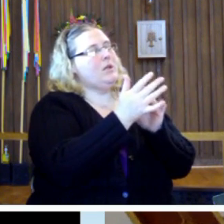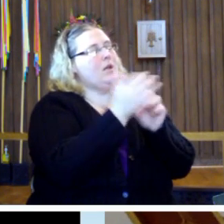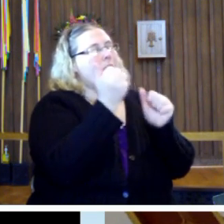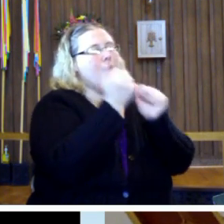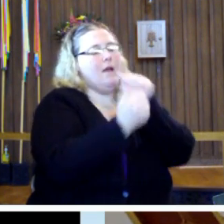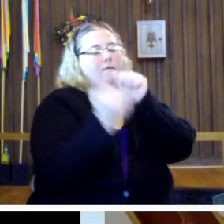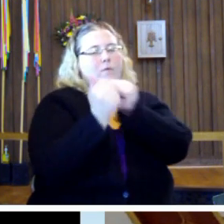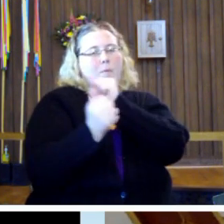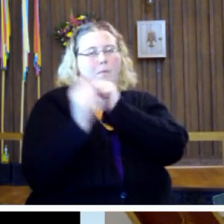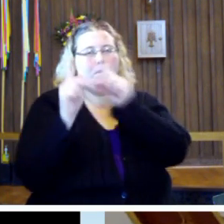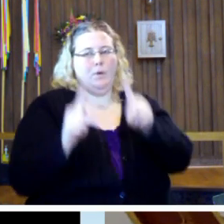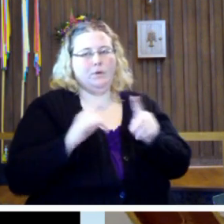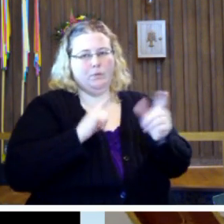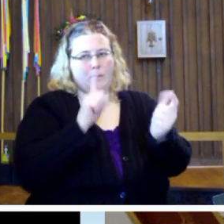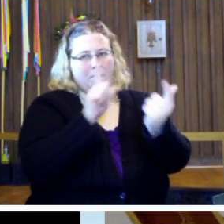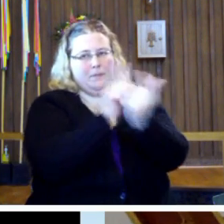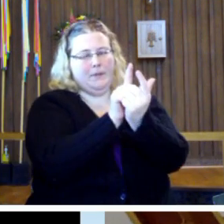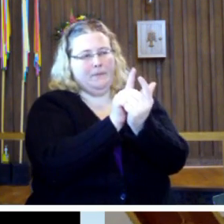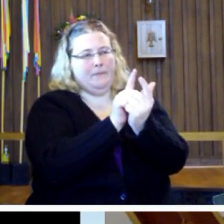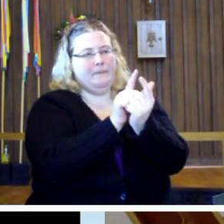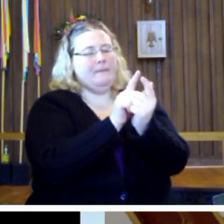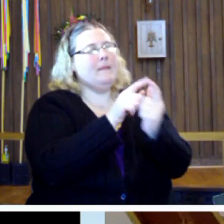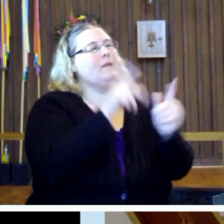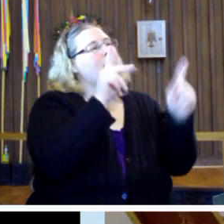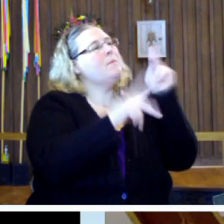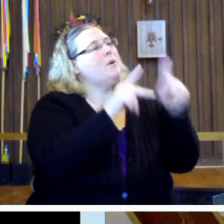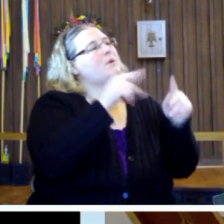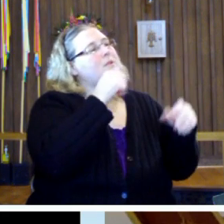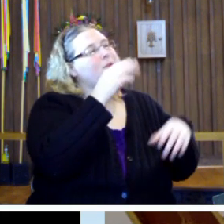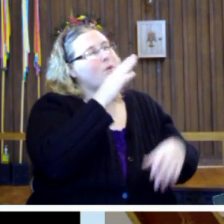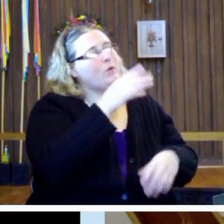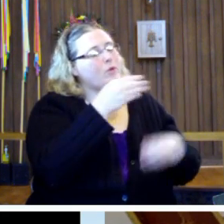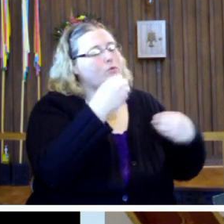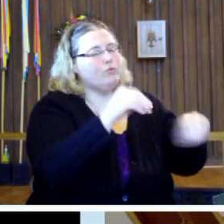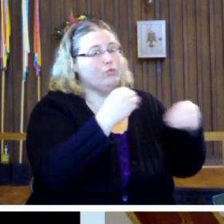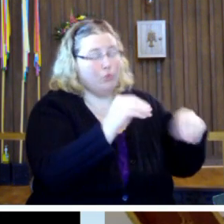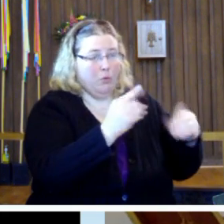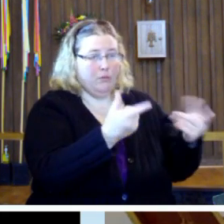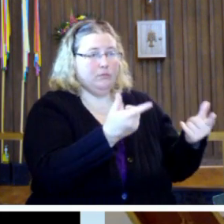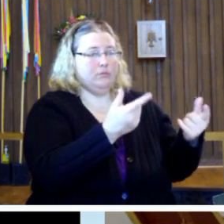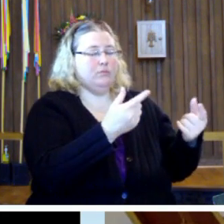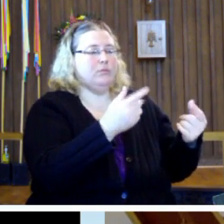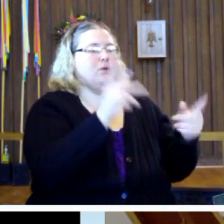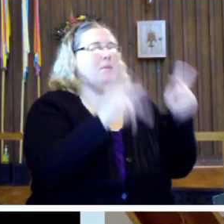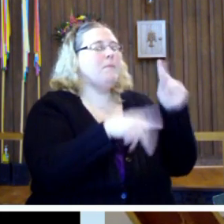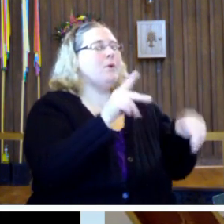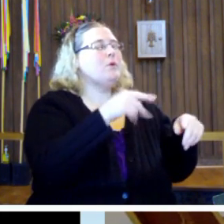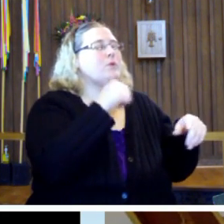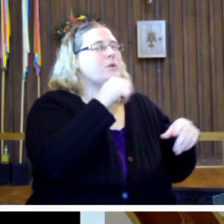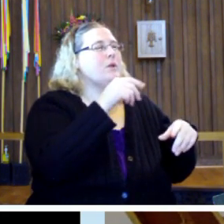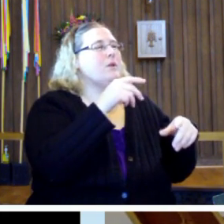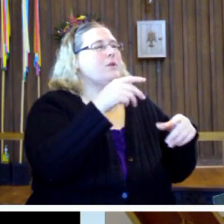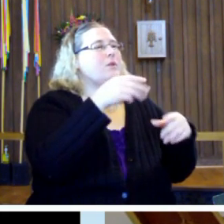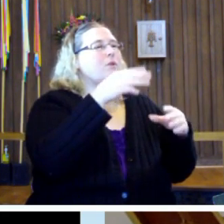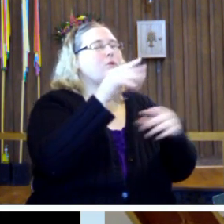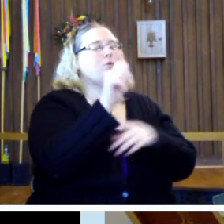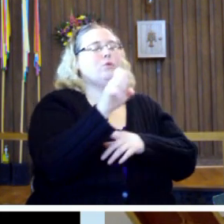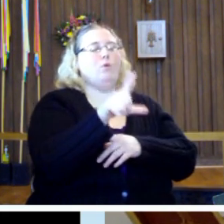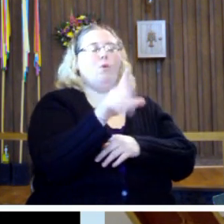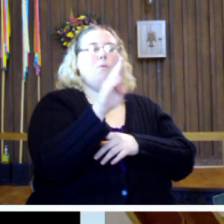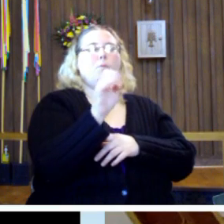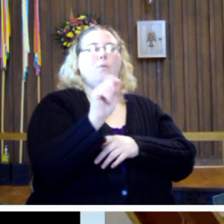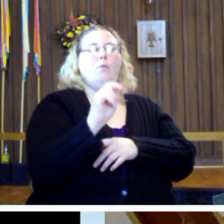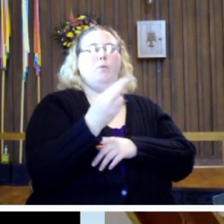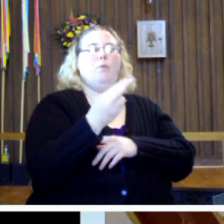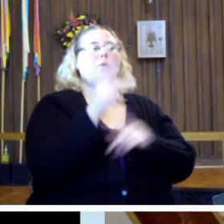everyone we meet in everyone the person checking us out at the grocery store, the person in the toll booth, the